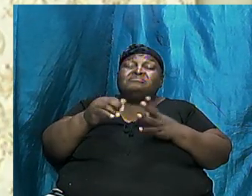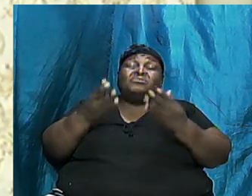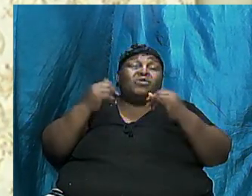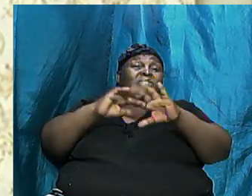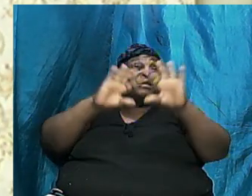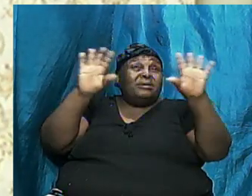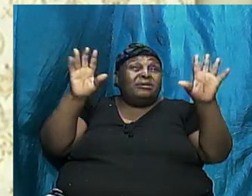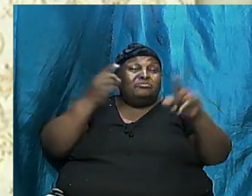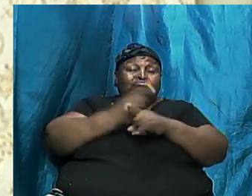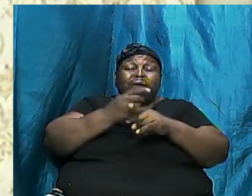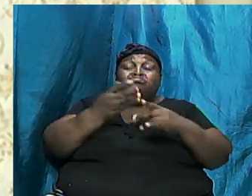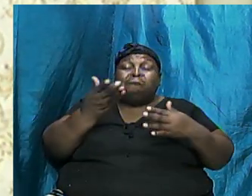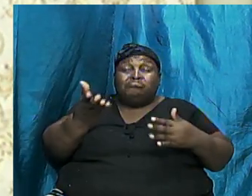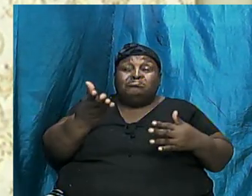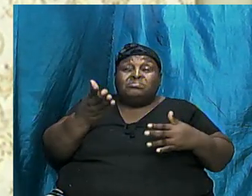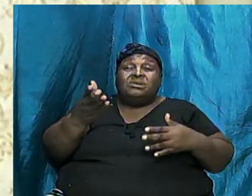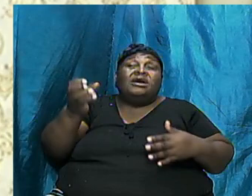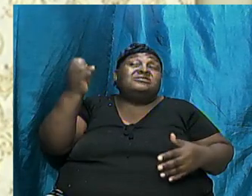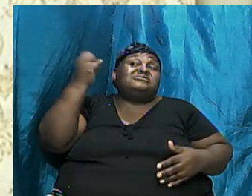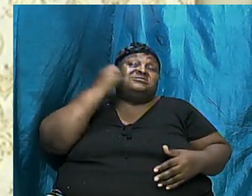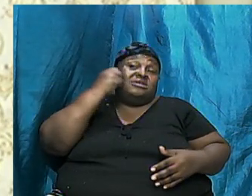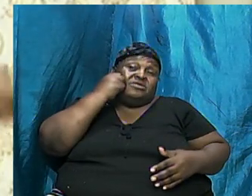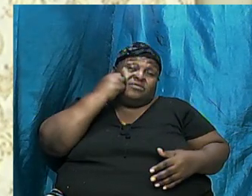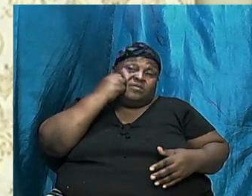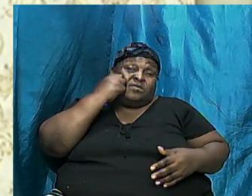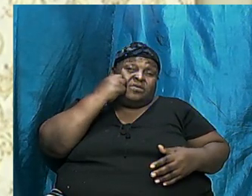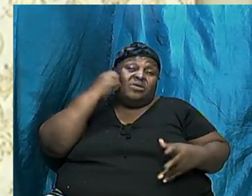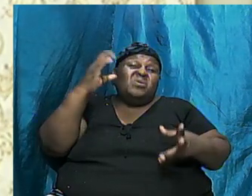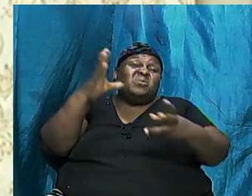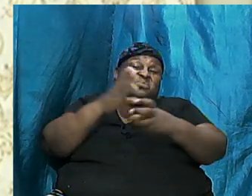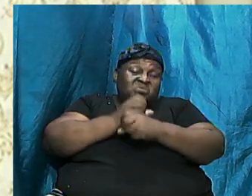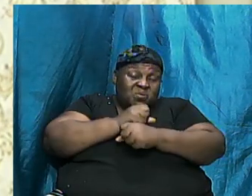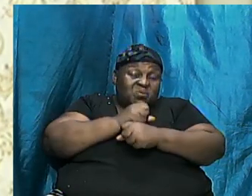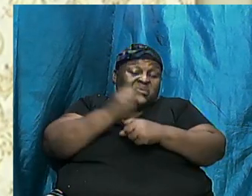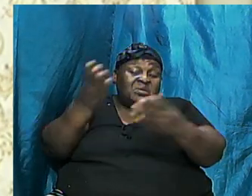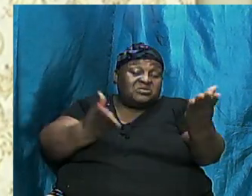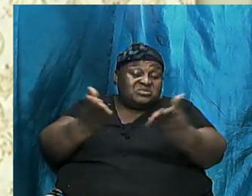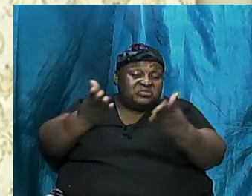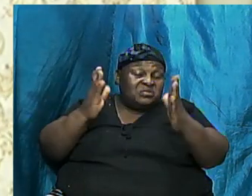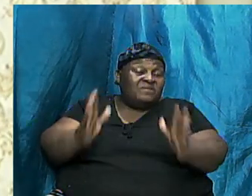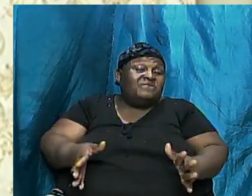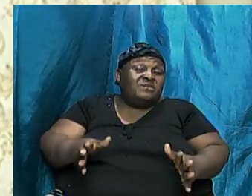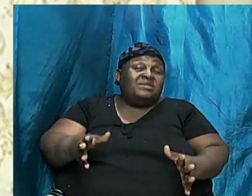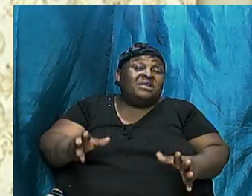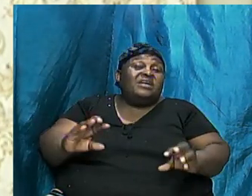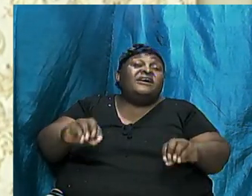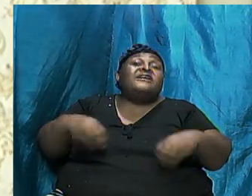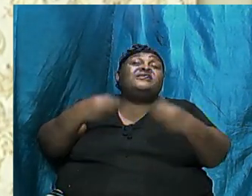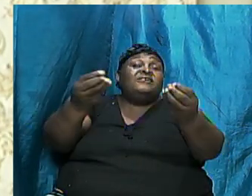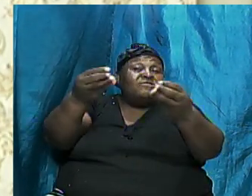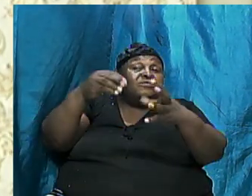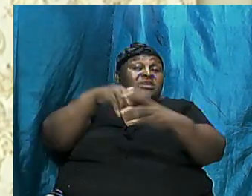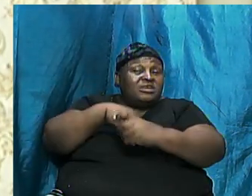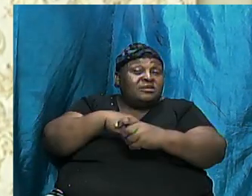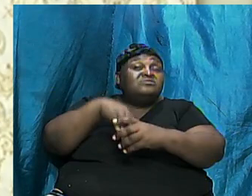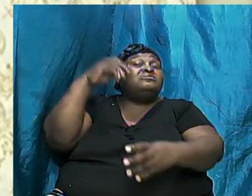Because Sarah Took Hagar And gave Her